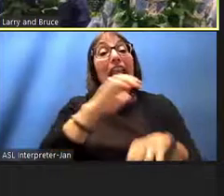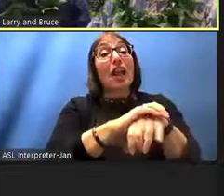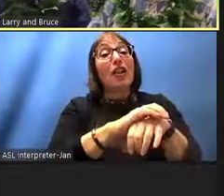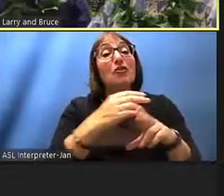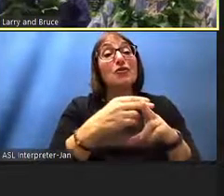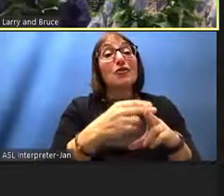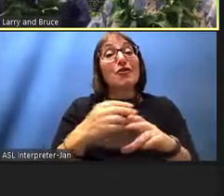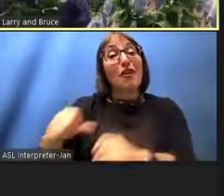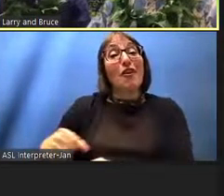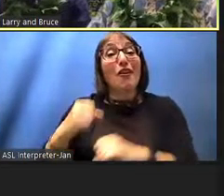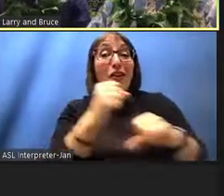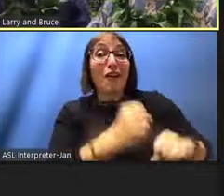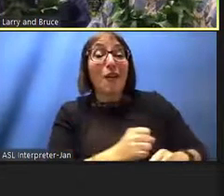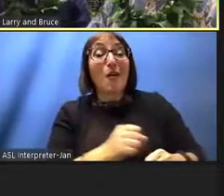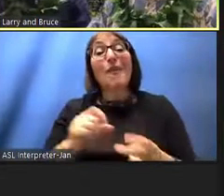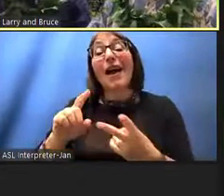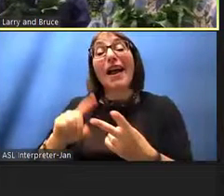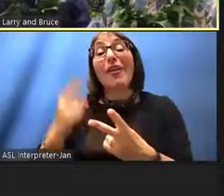a wa'a